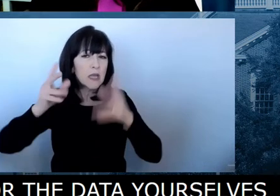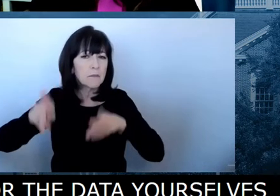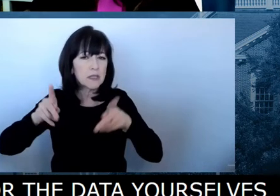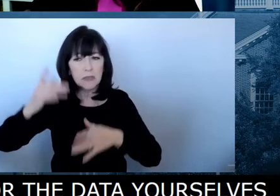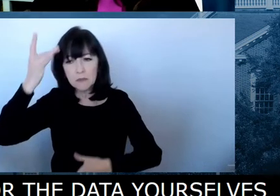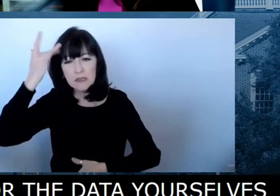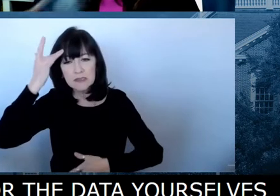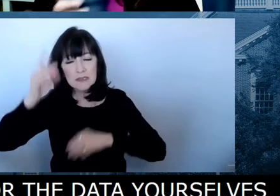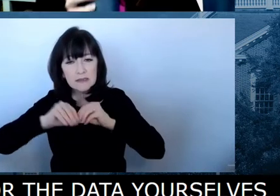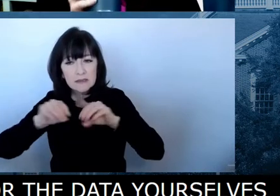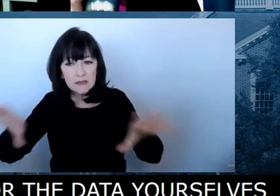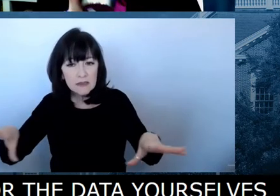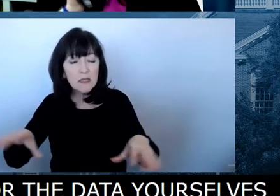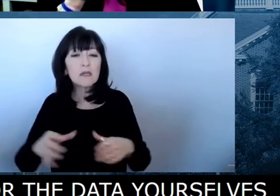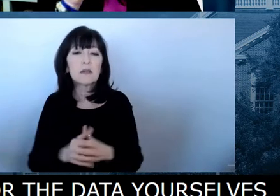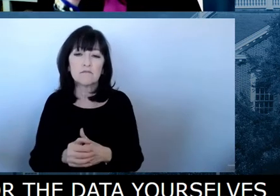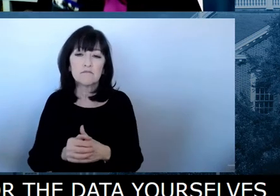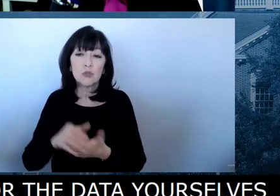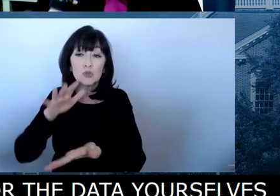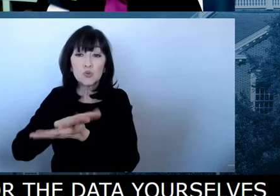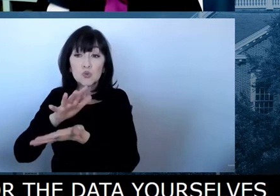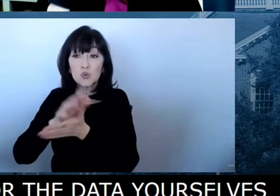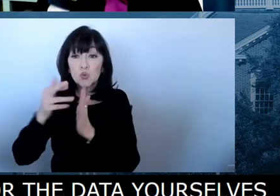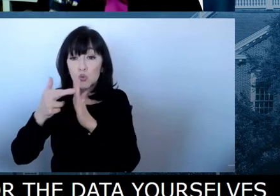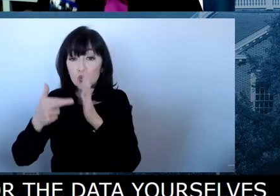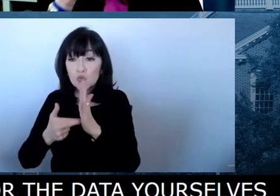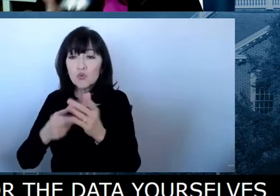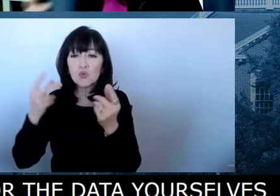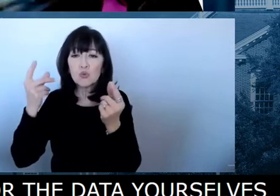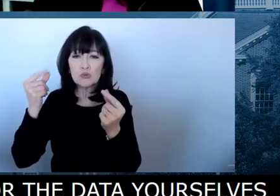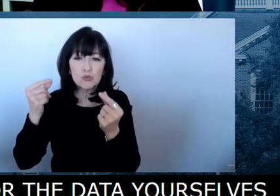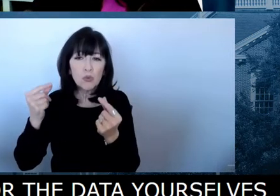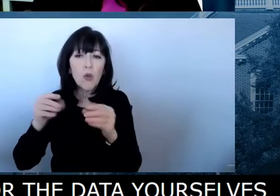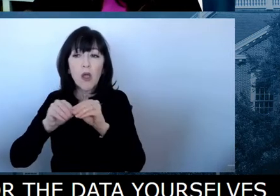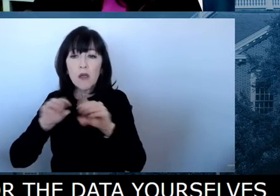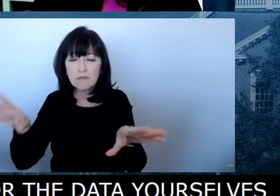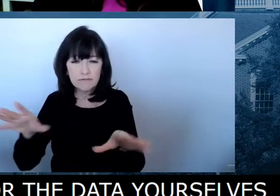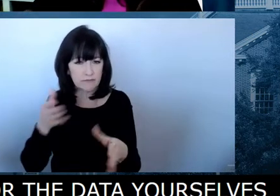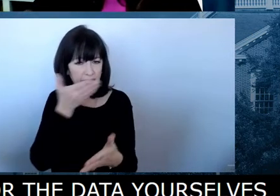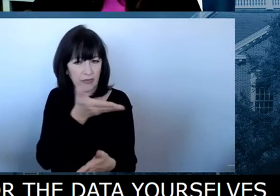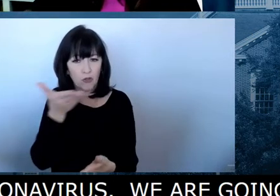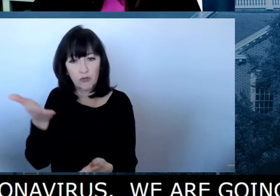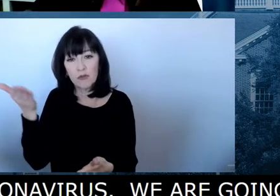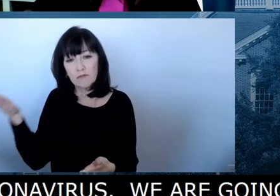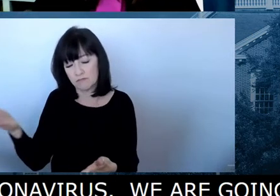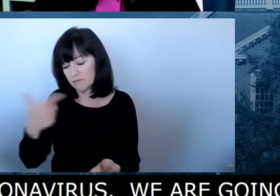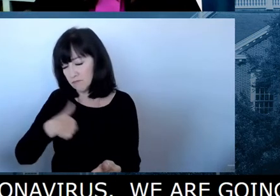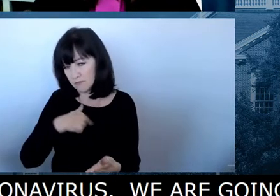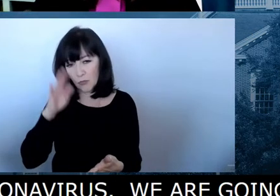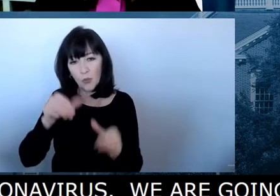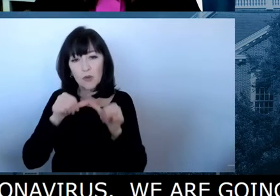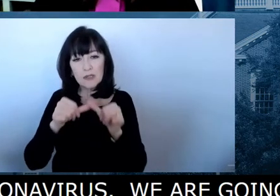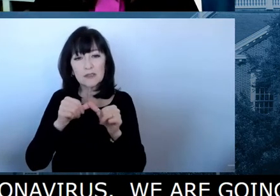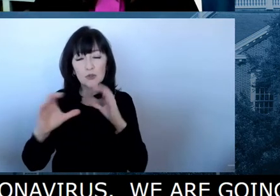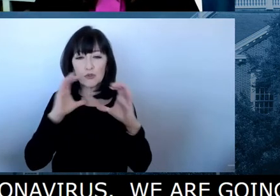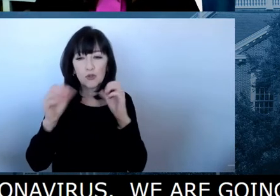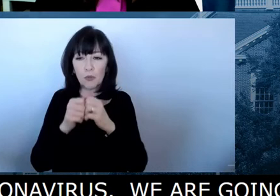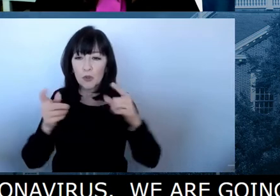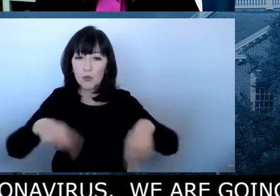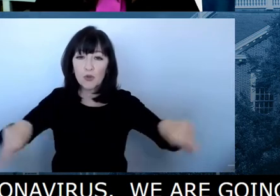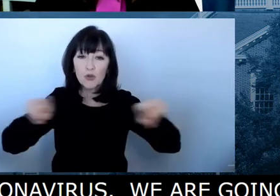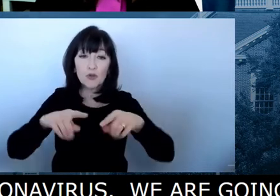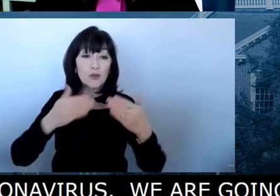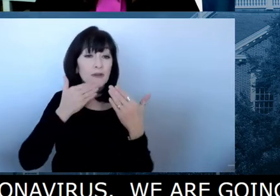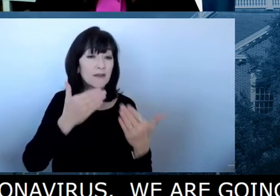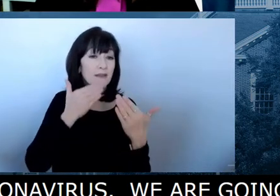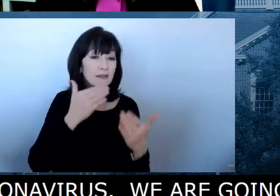school guidance up when, when we've developed it and we'll continue to communicate with you in other ways. So thanks again to Secretary